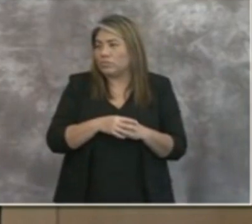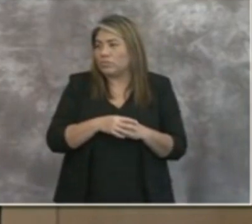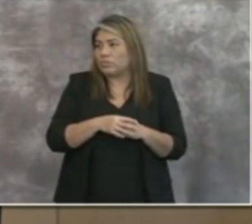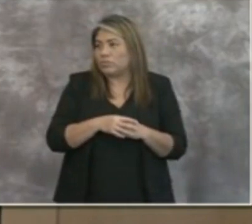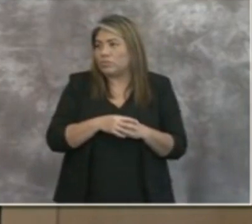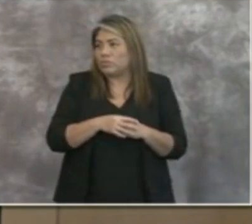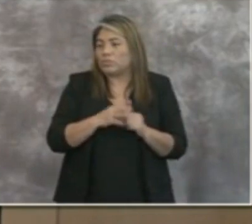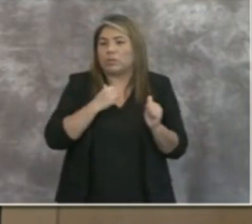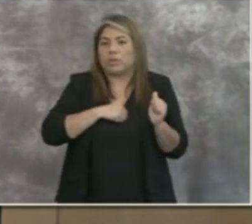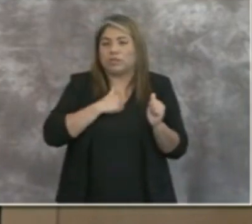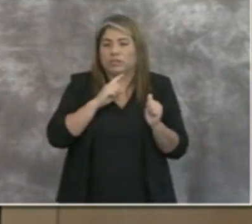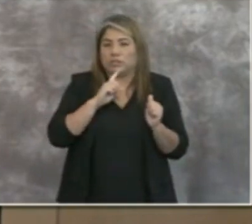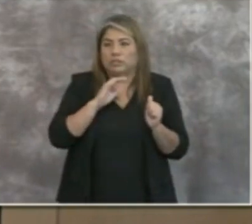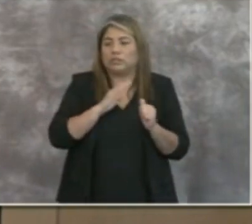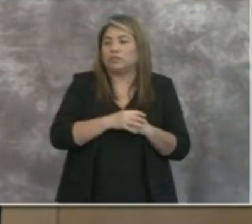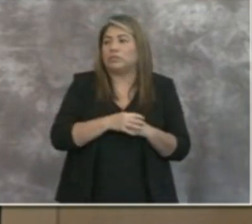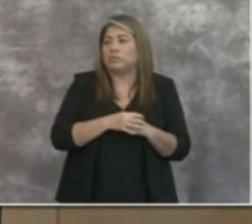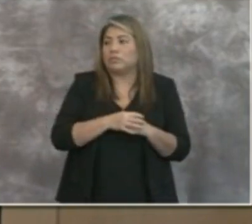My apologies.